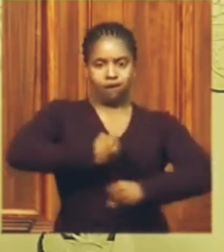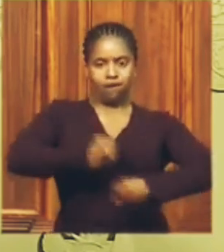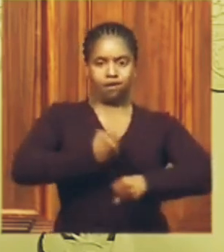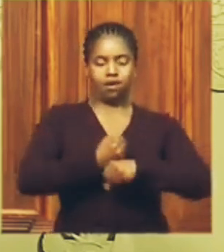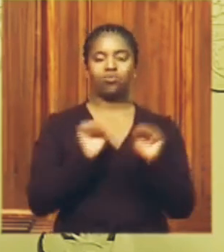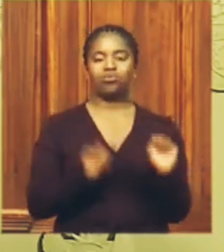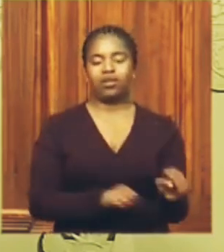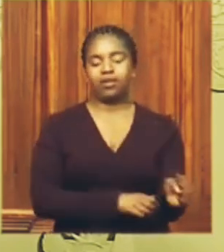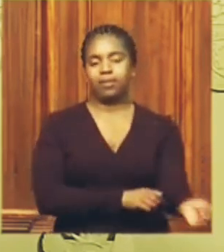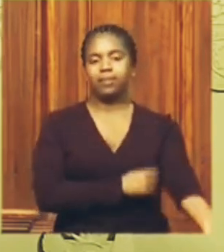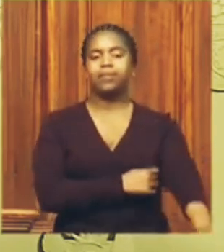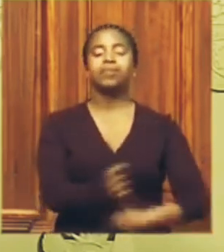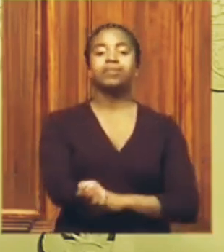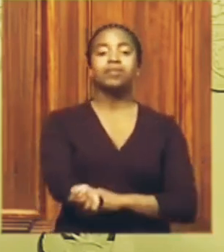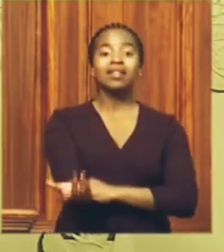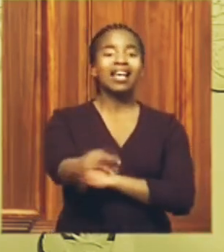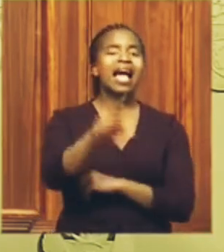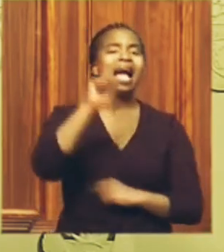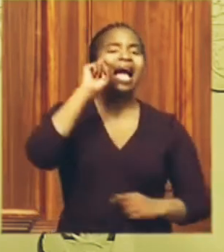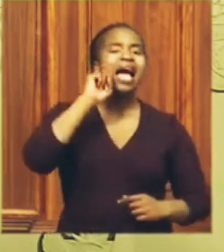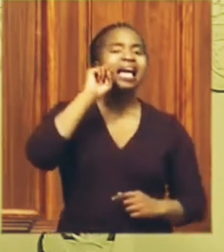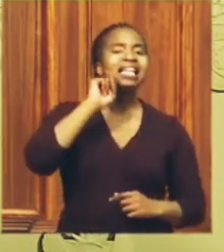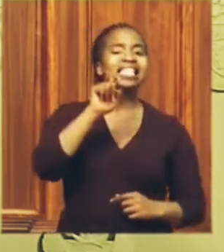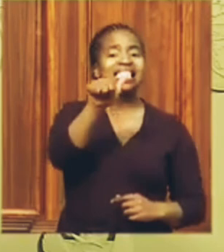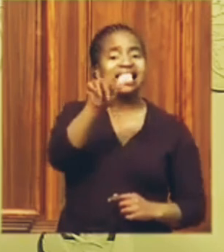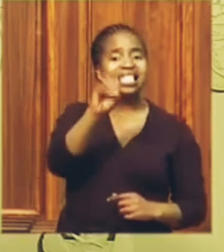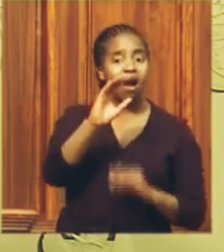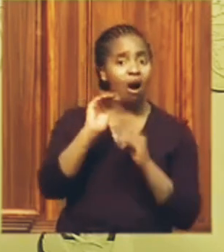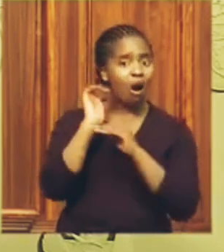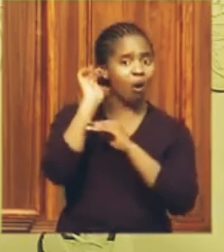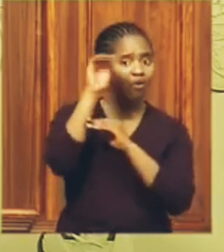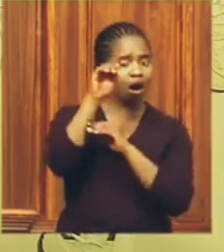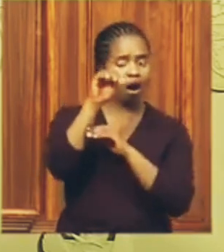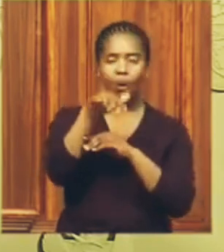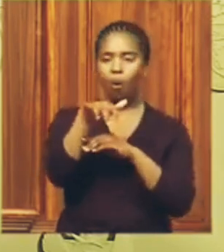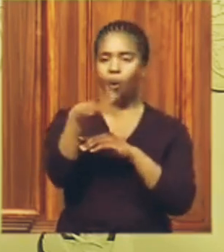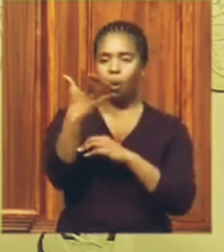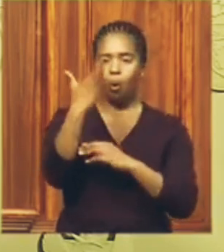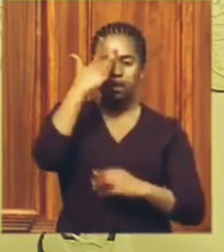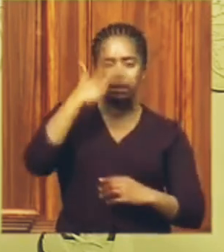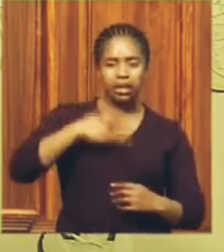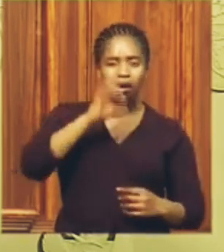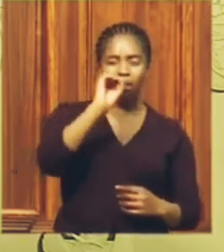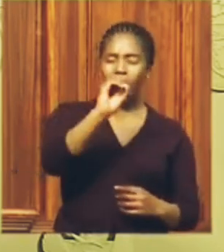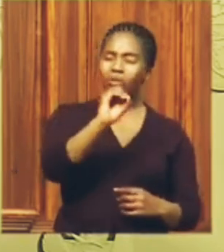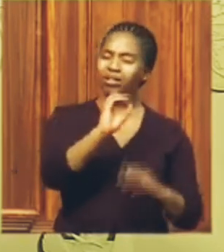especially if they are over the age of 60 or have underlying conditions.